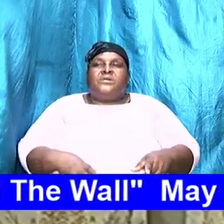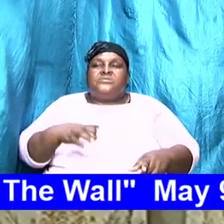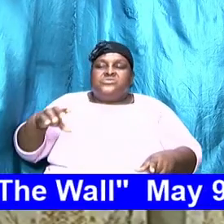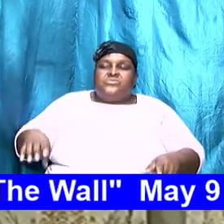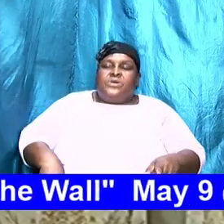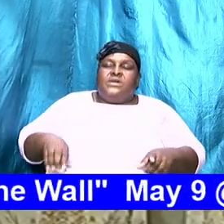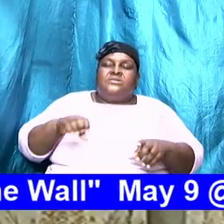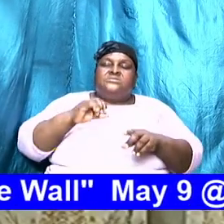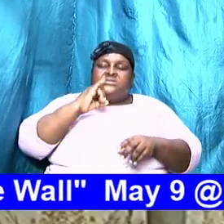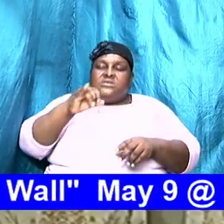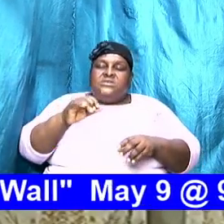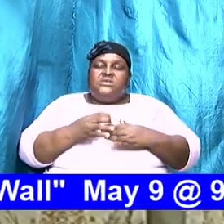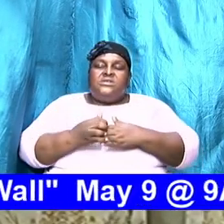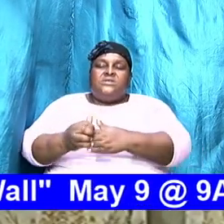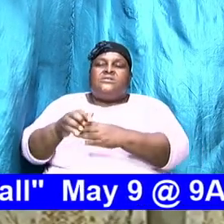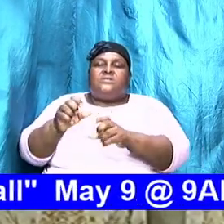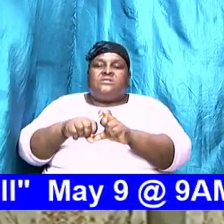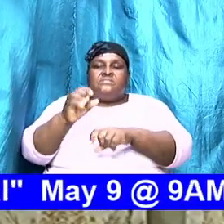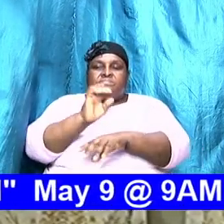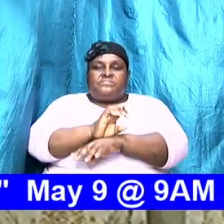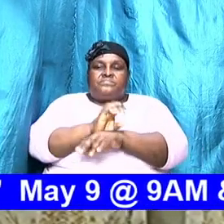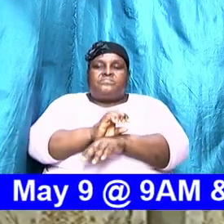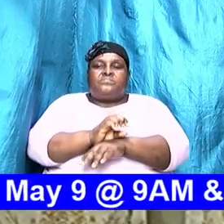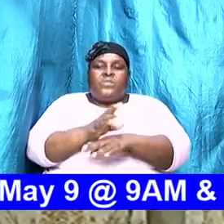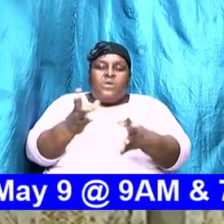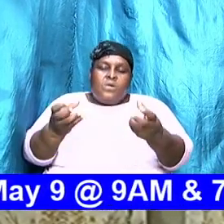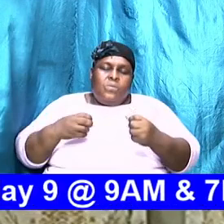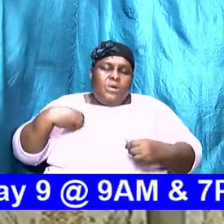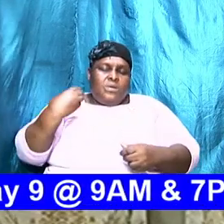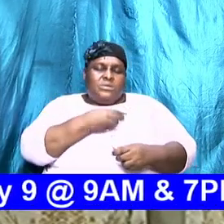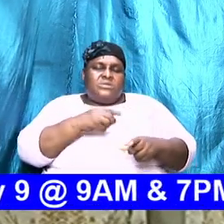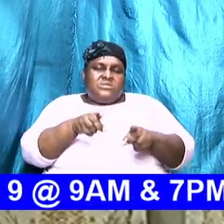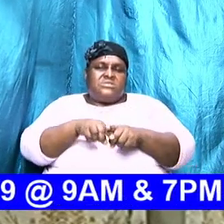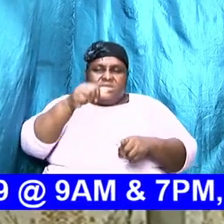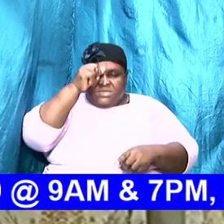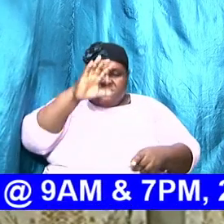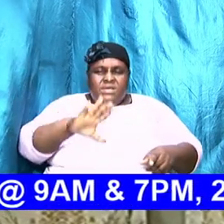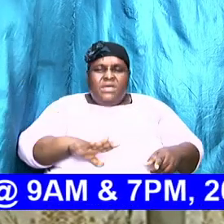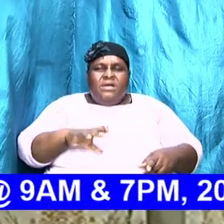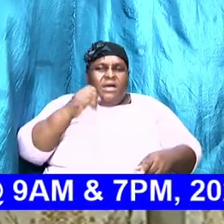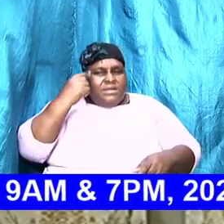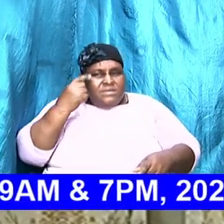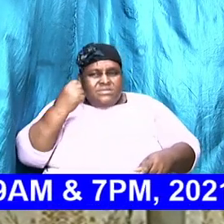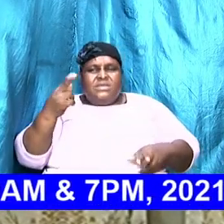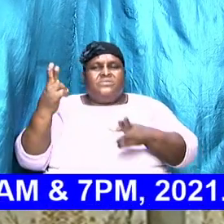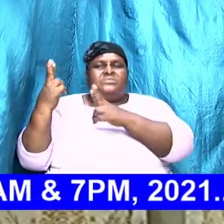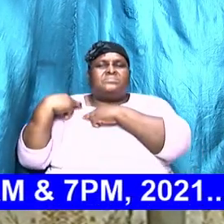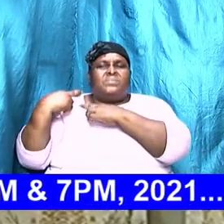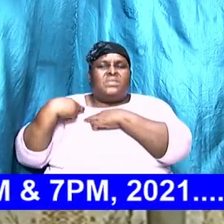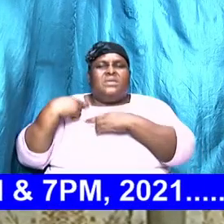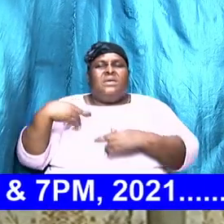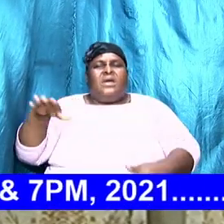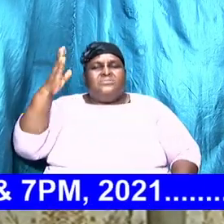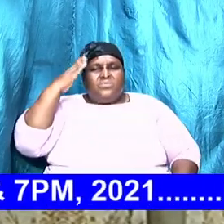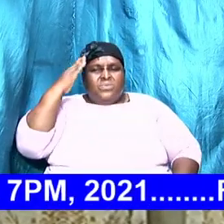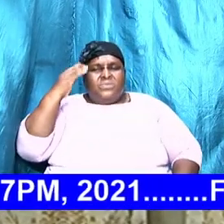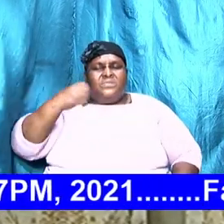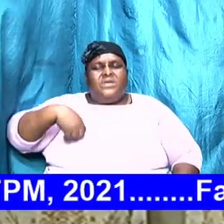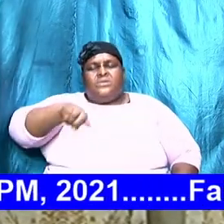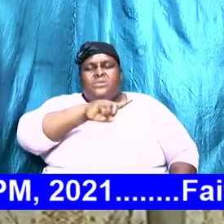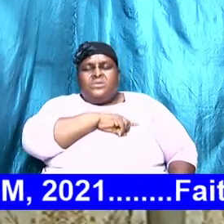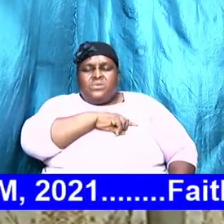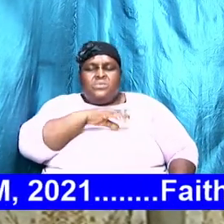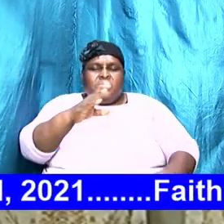that I want us as men to understand that responsibility and to recognize that we take